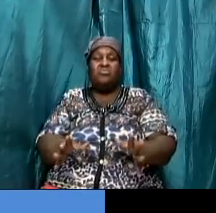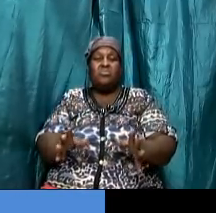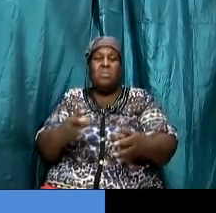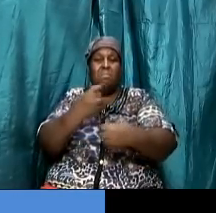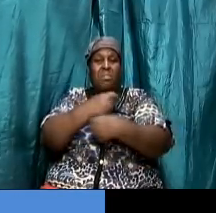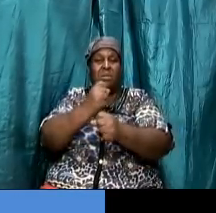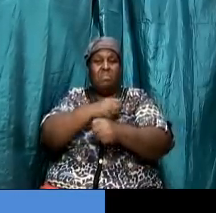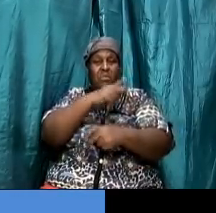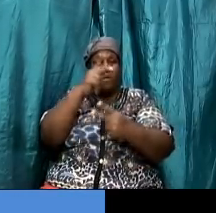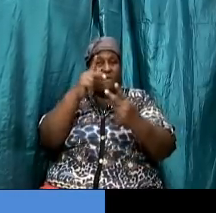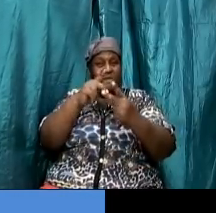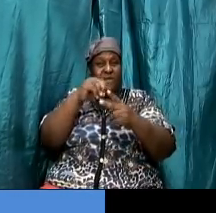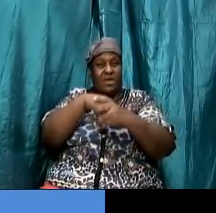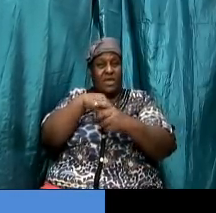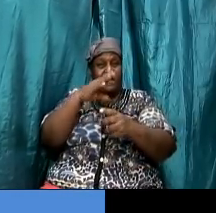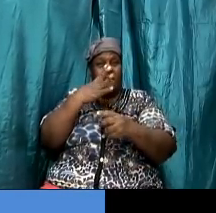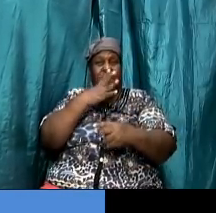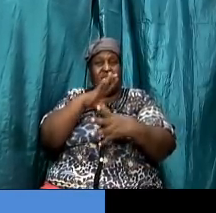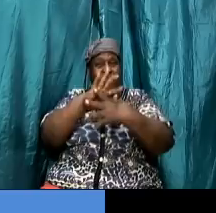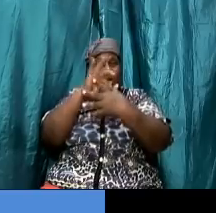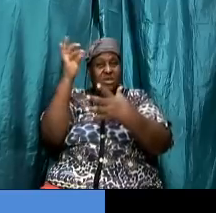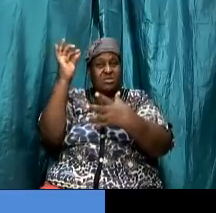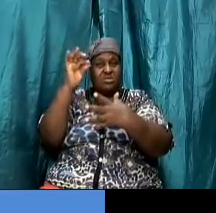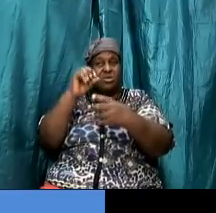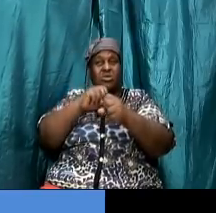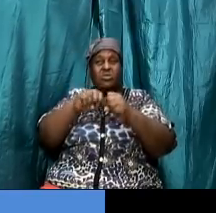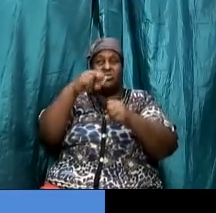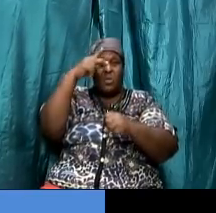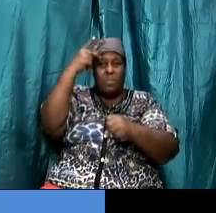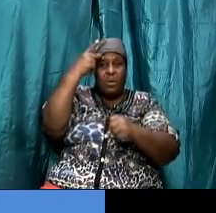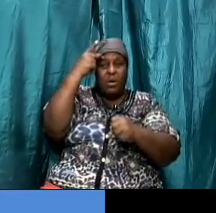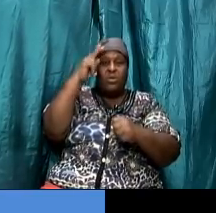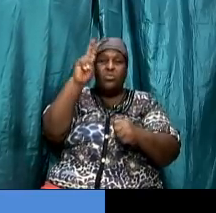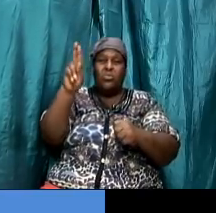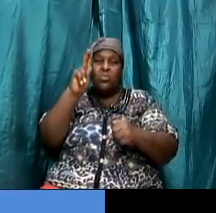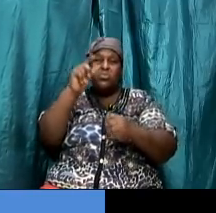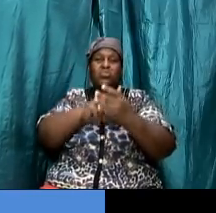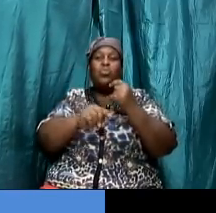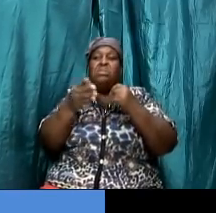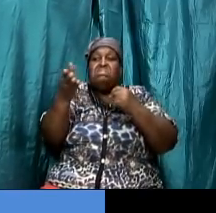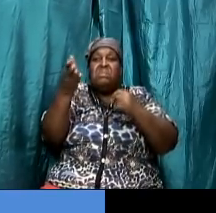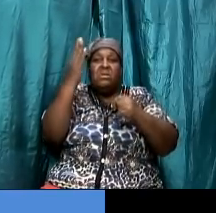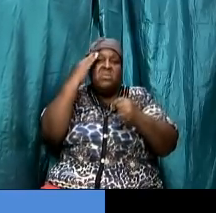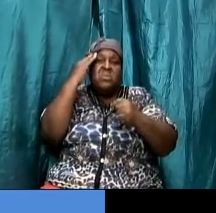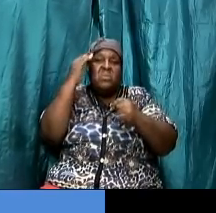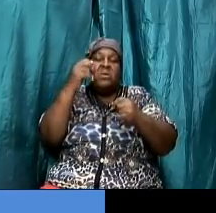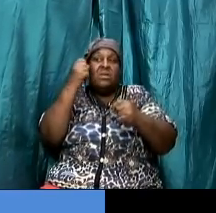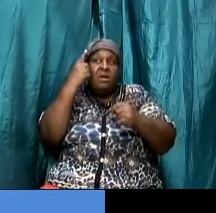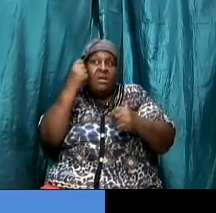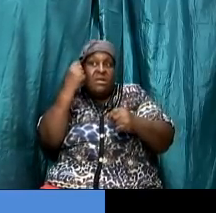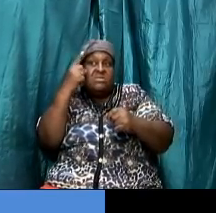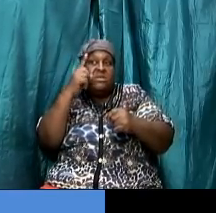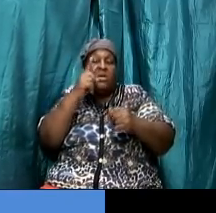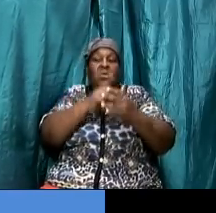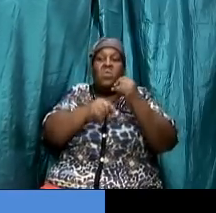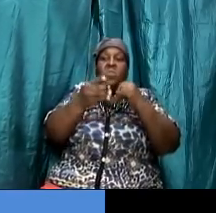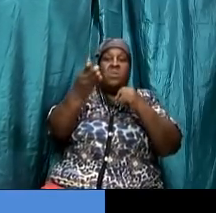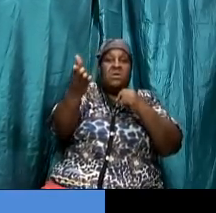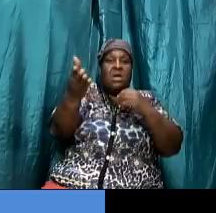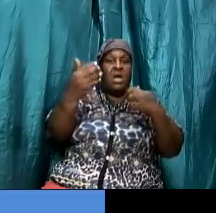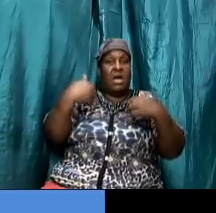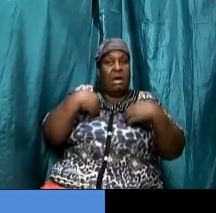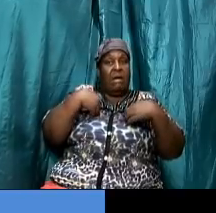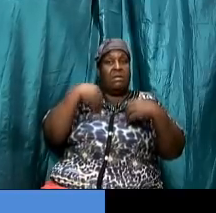so paul had to use what they know so that they could understand what they have in christ